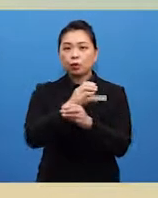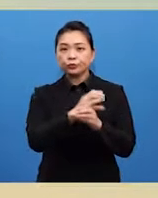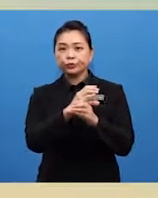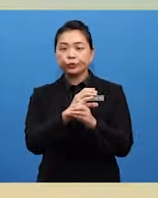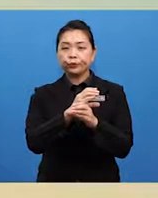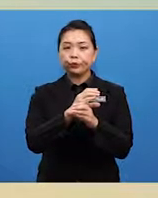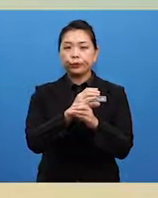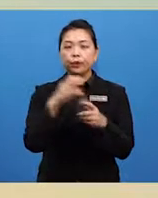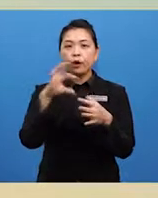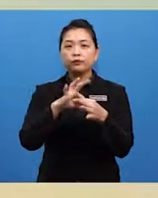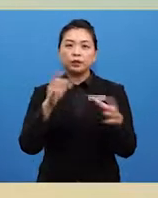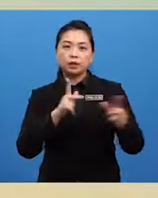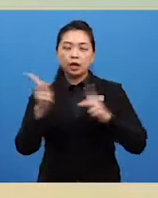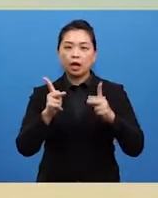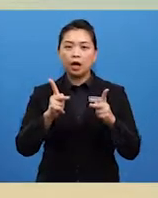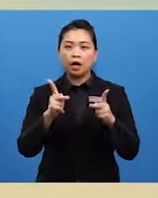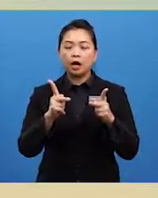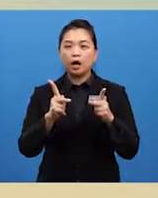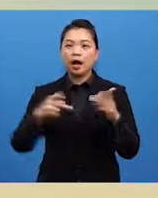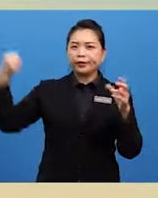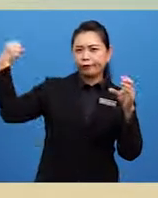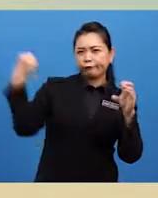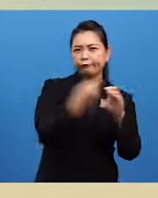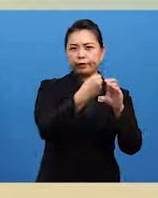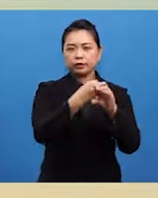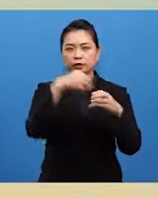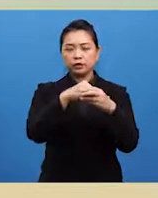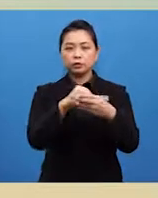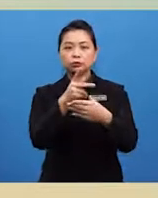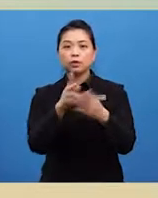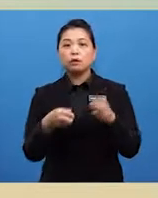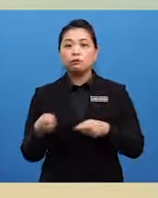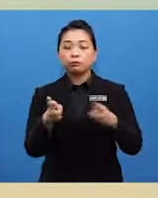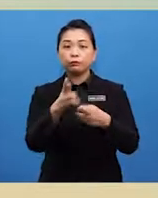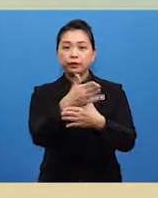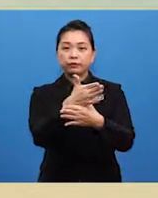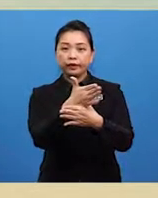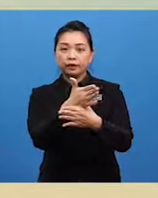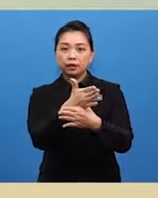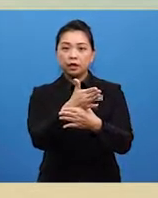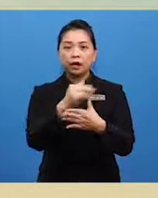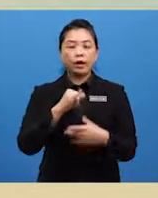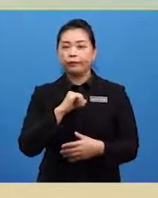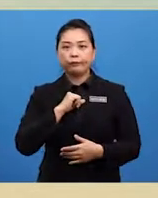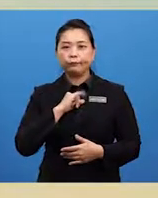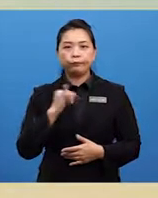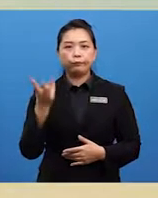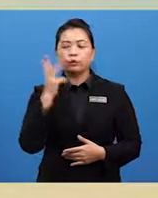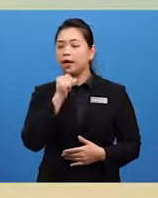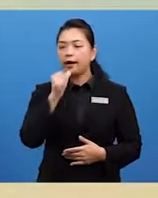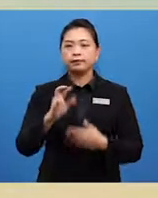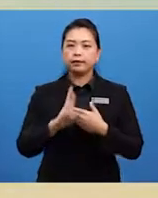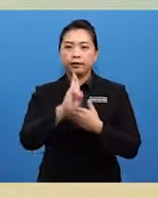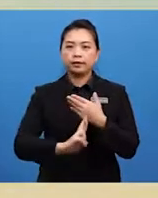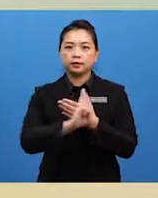it skidded. I crashed into the road divider. I was unheard. Lucky.